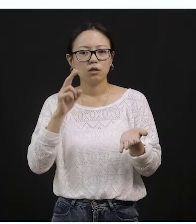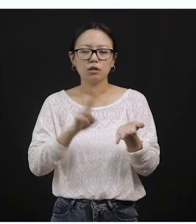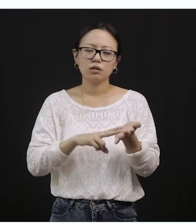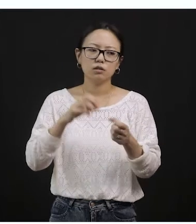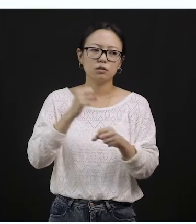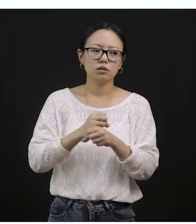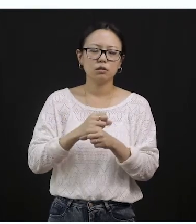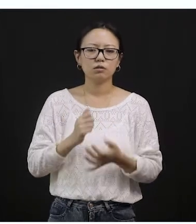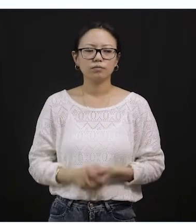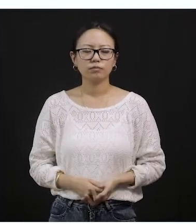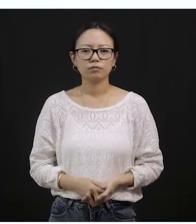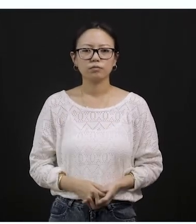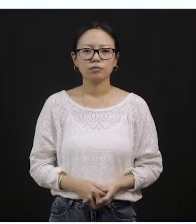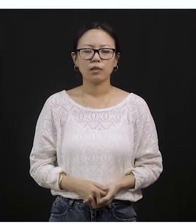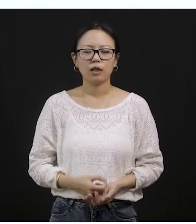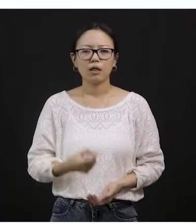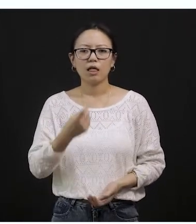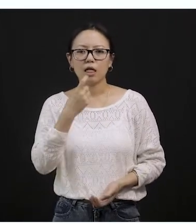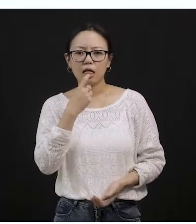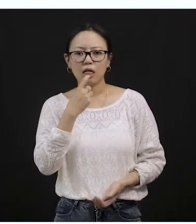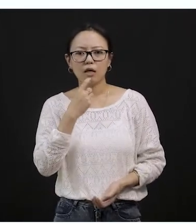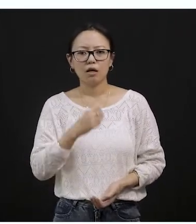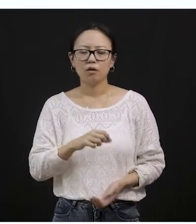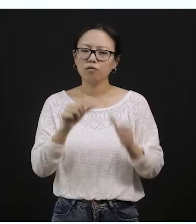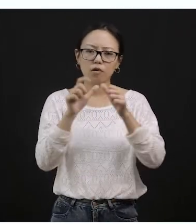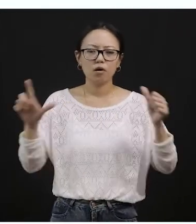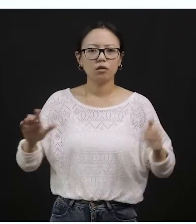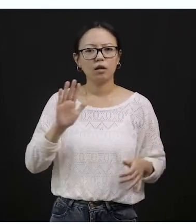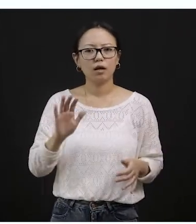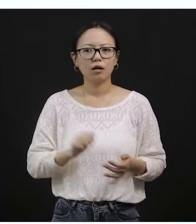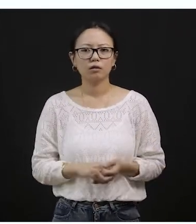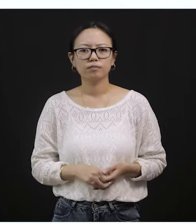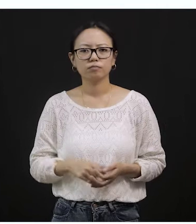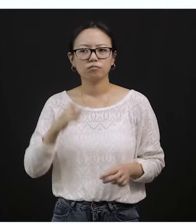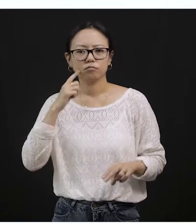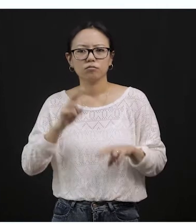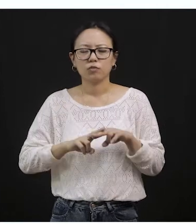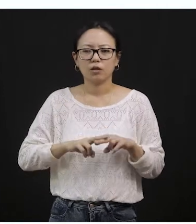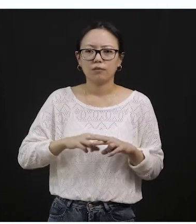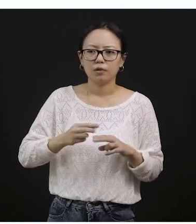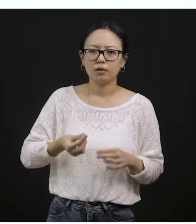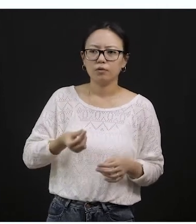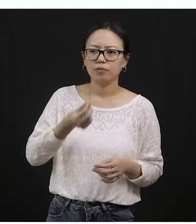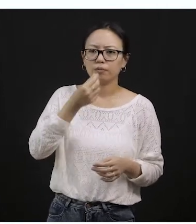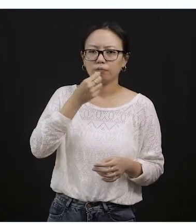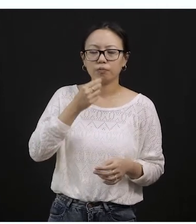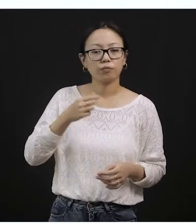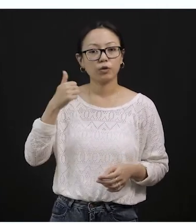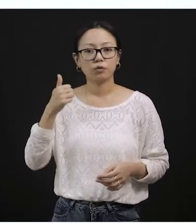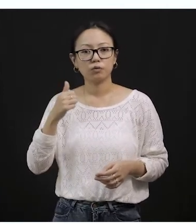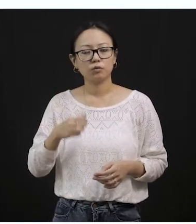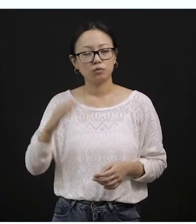we're able to test the flavor of spicy, you know, sweet, sour, and bitter.